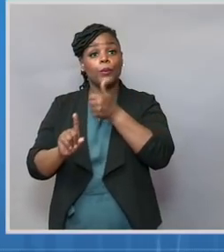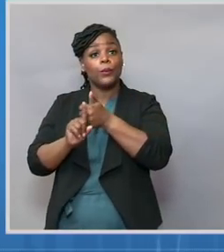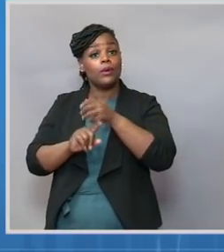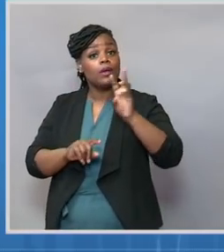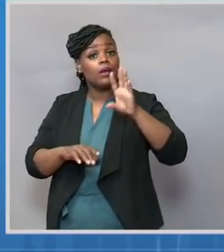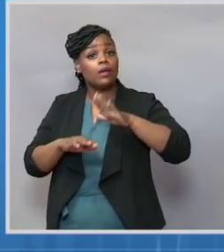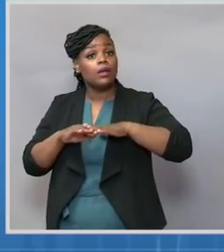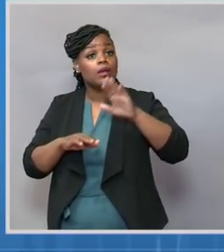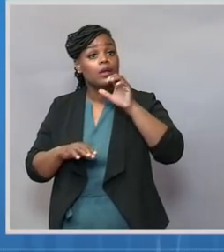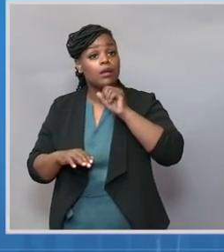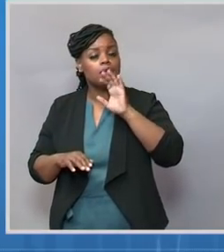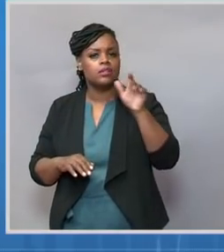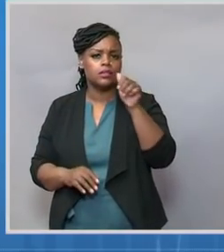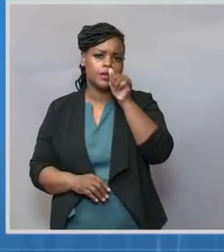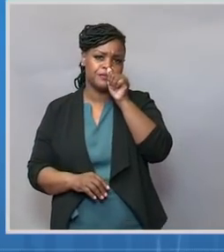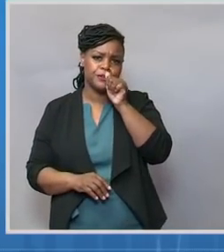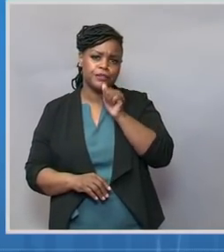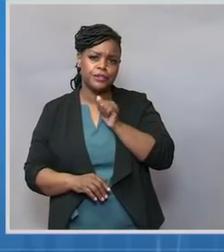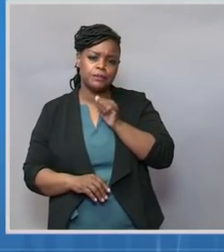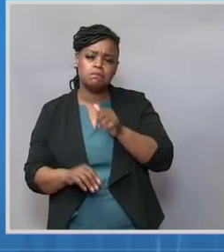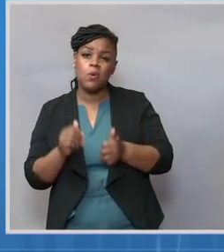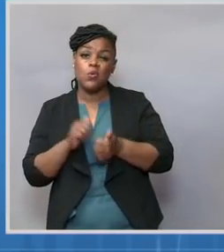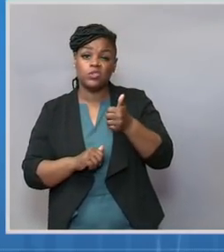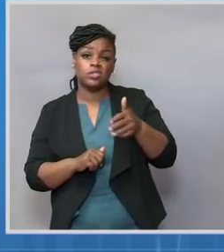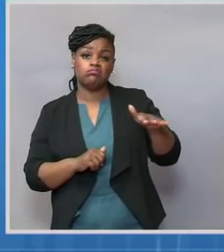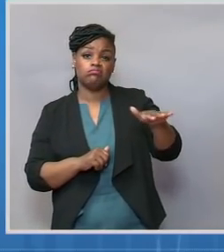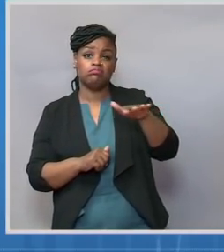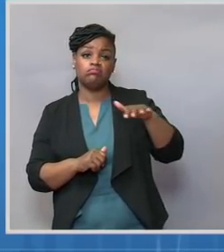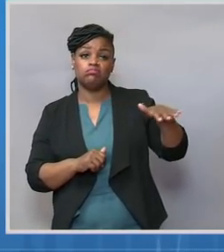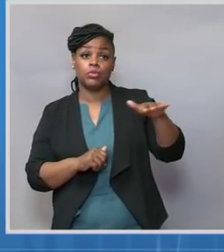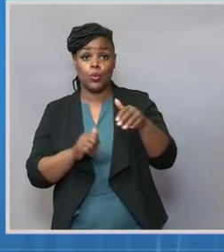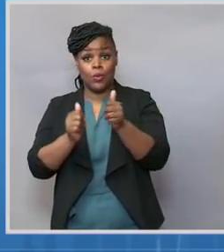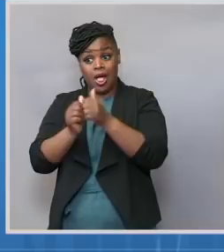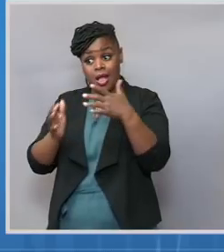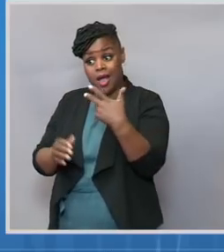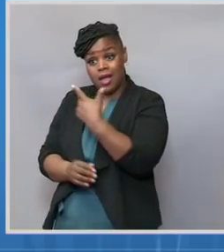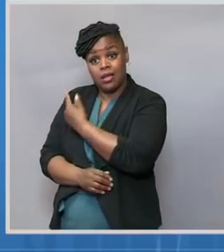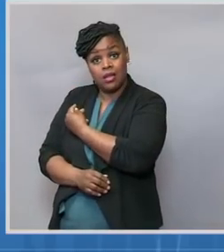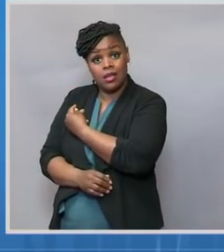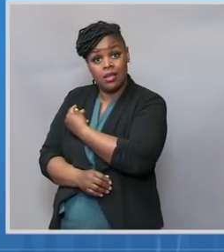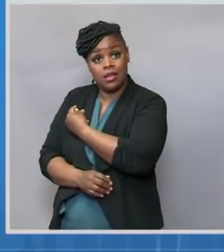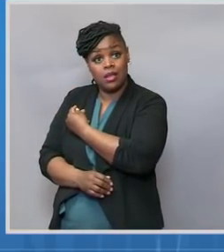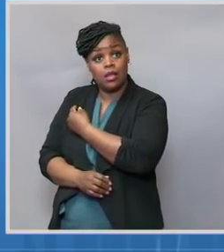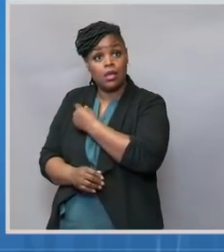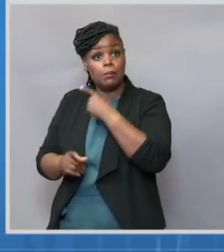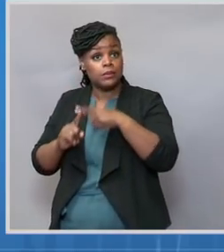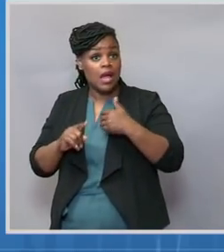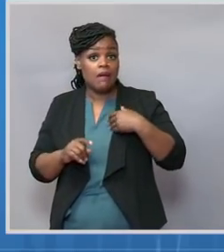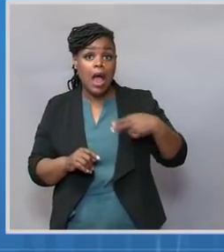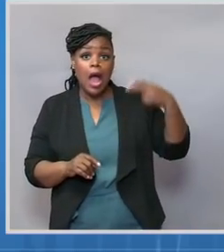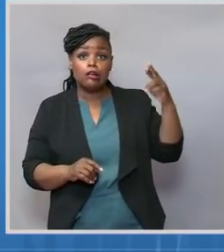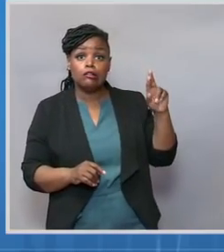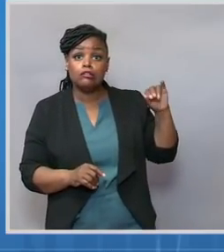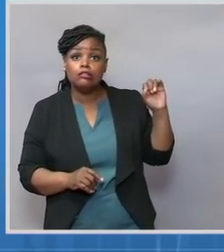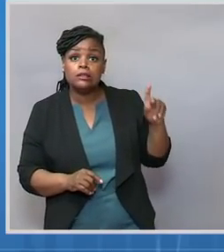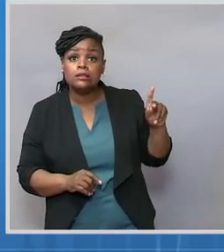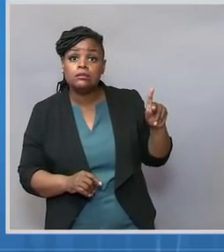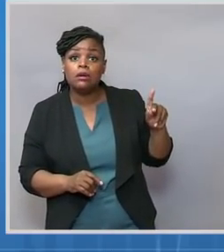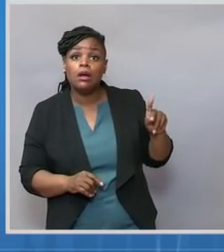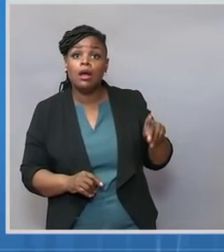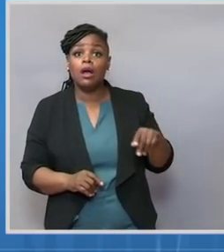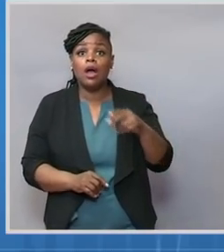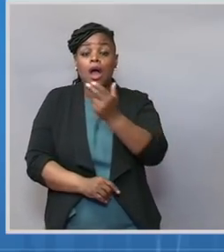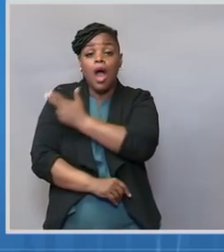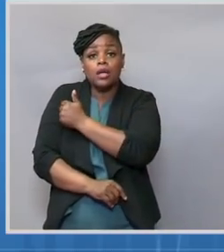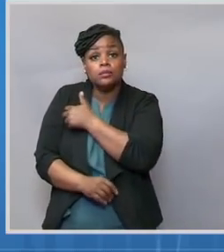the pandemic and, without a vaccine, are at high risk for severe disease, hospitalization, and death. We are